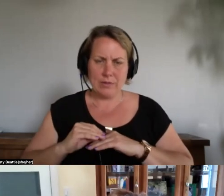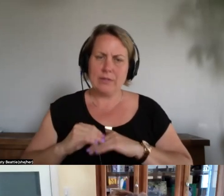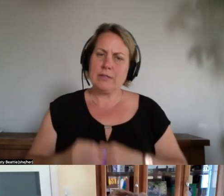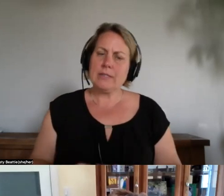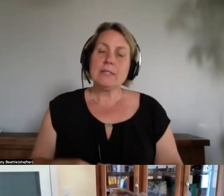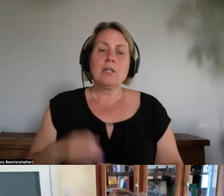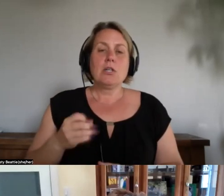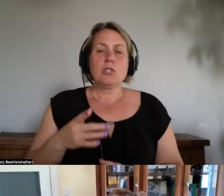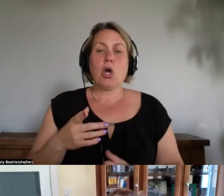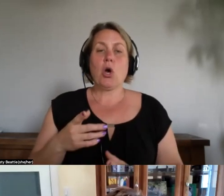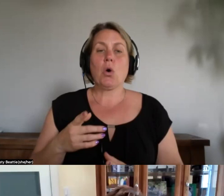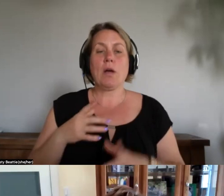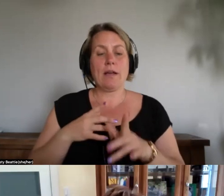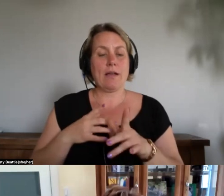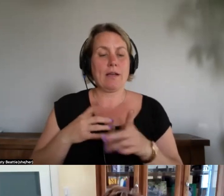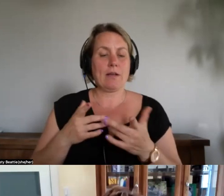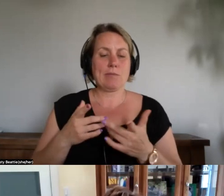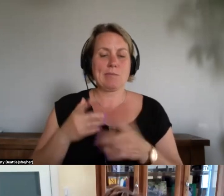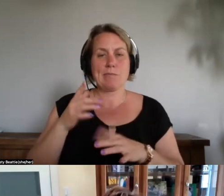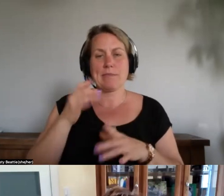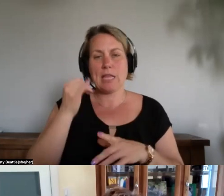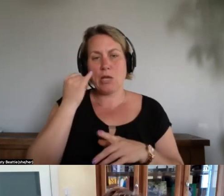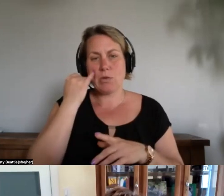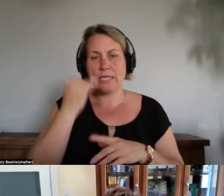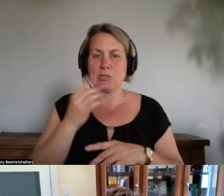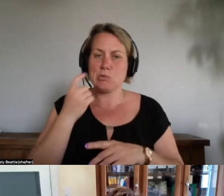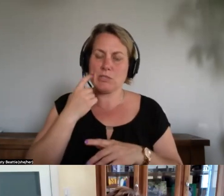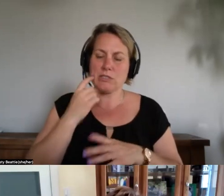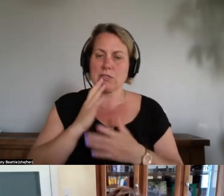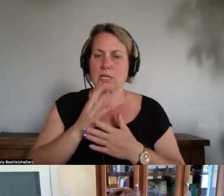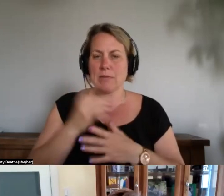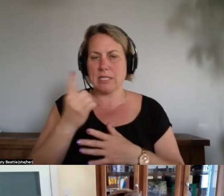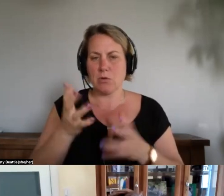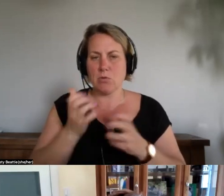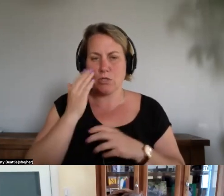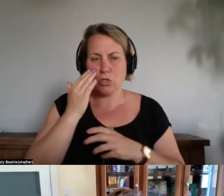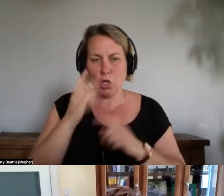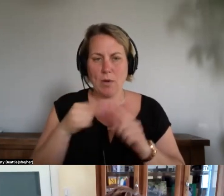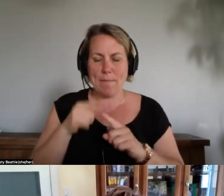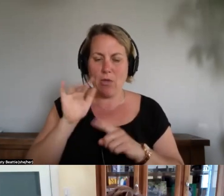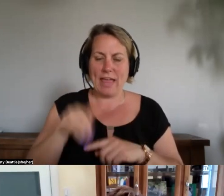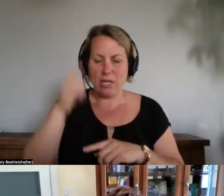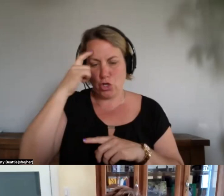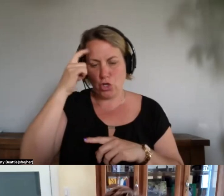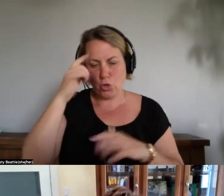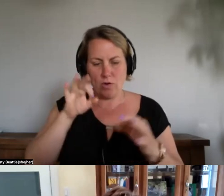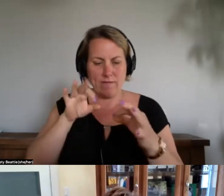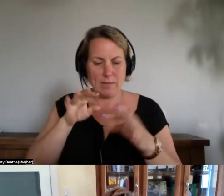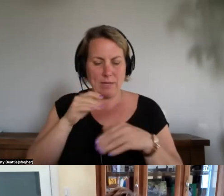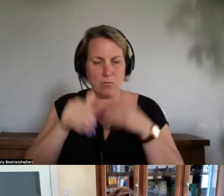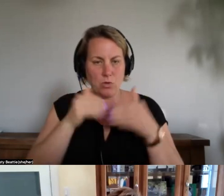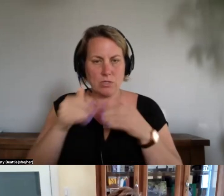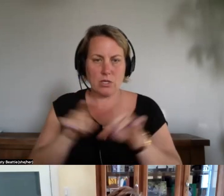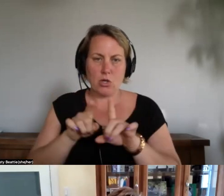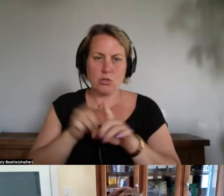what we were just talking about there could you talk a little bit somebody wants to know can you talk a little bit about the neurofeedback process and what kind of um